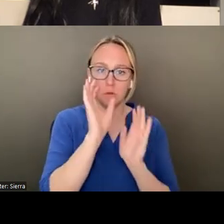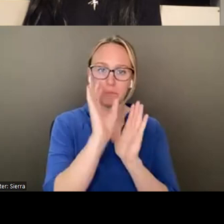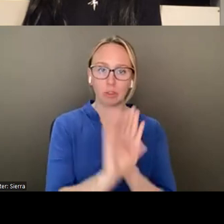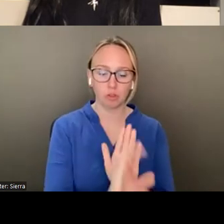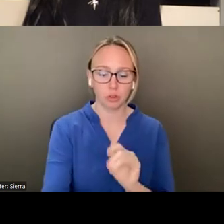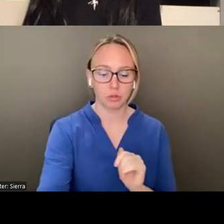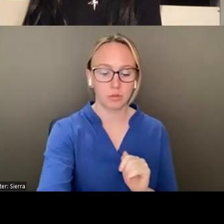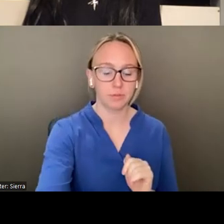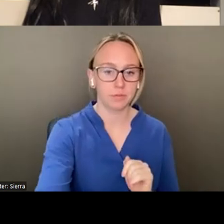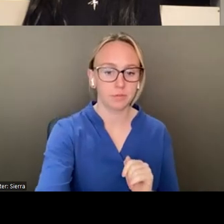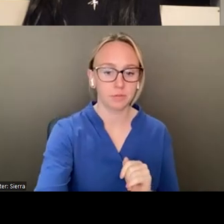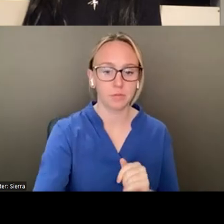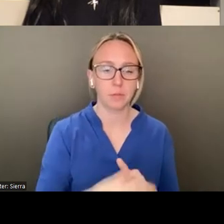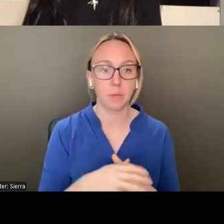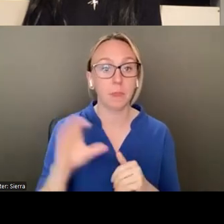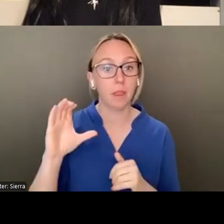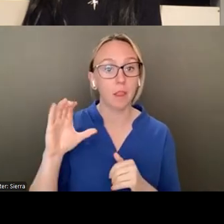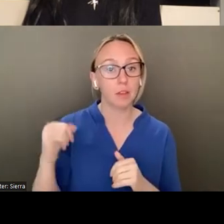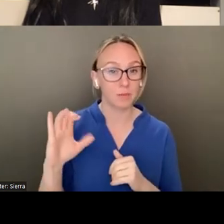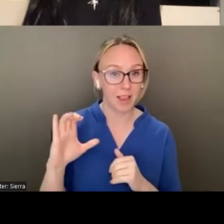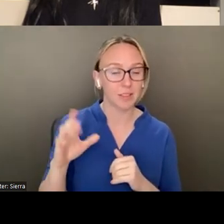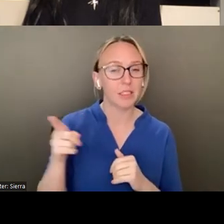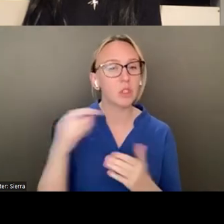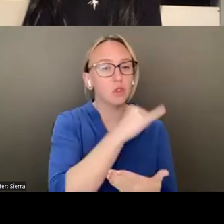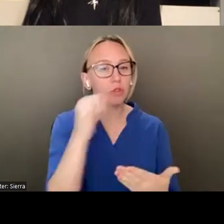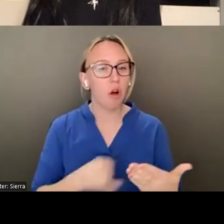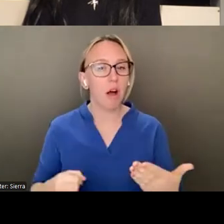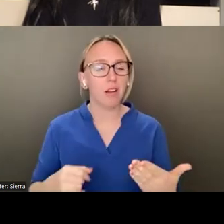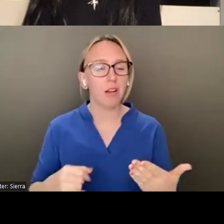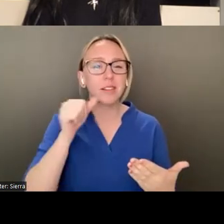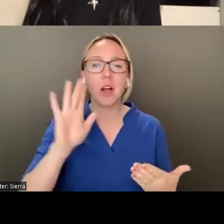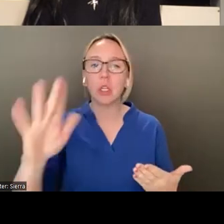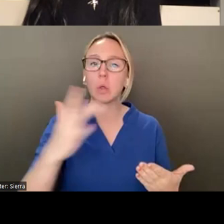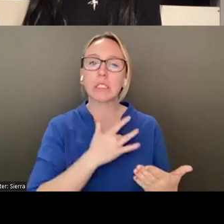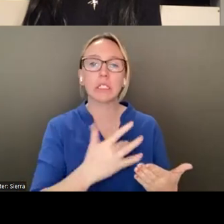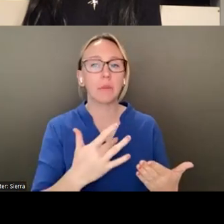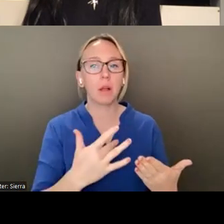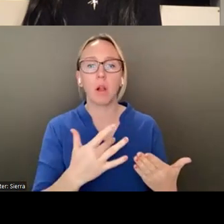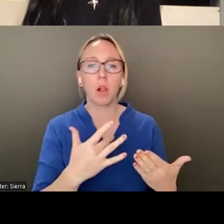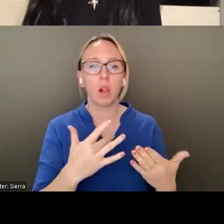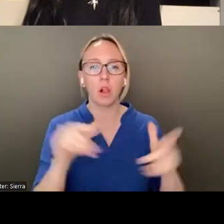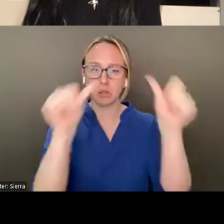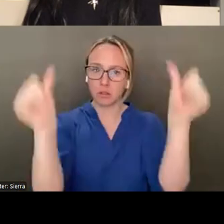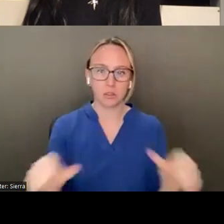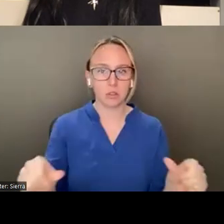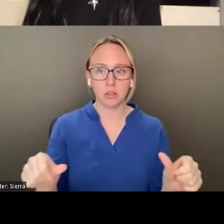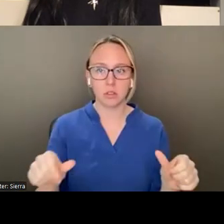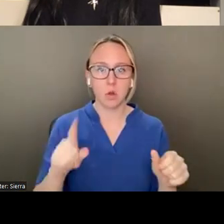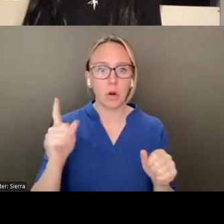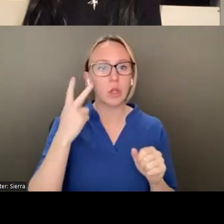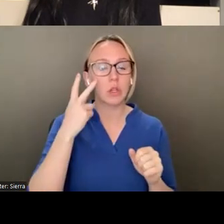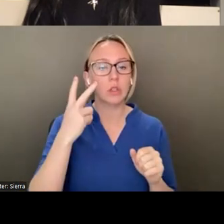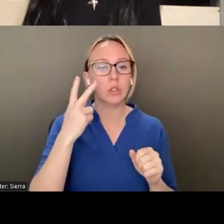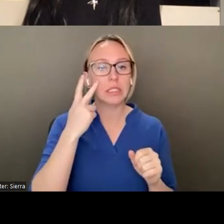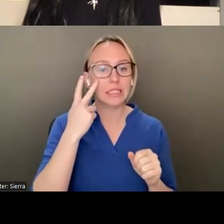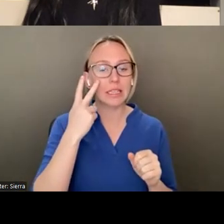And Castle had drawn it not from the stereotypical silhouette where you see the spout and the